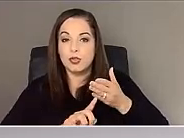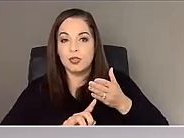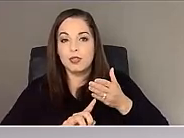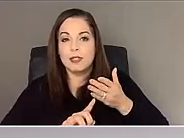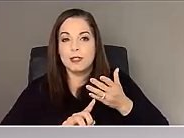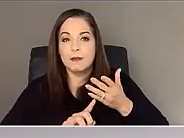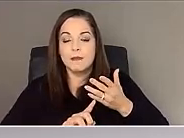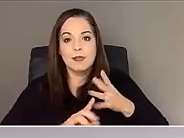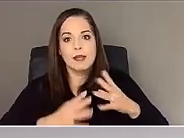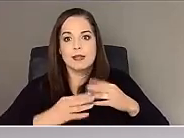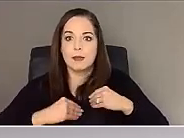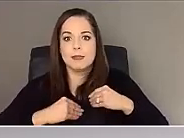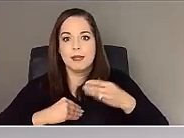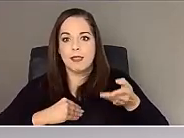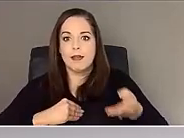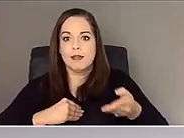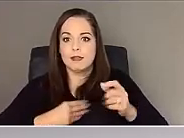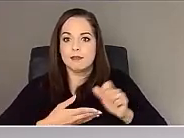accepting that.